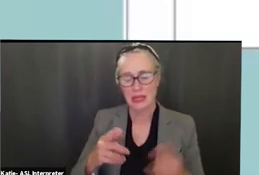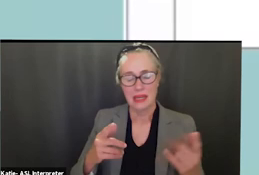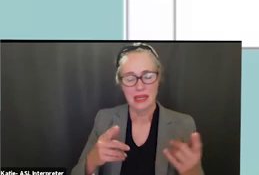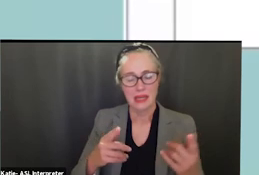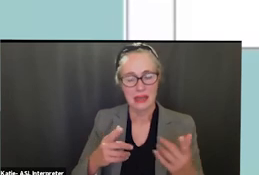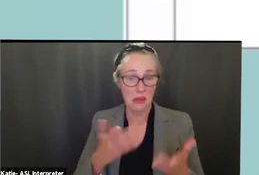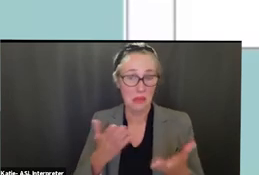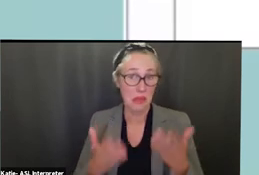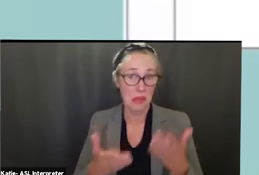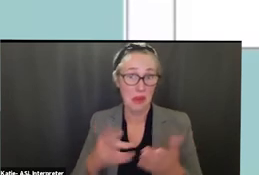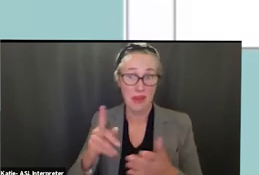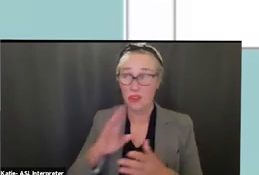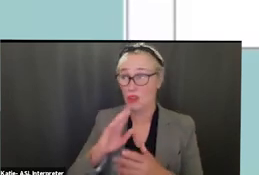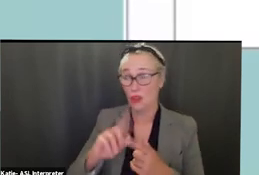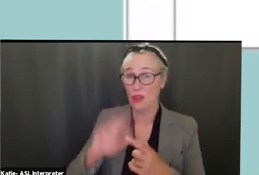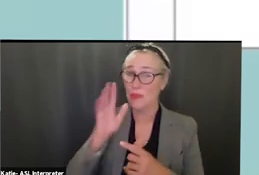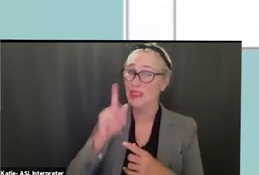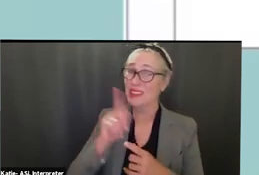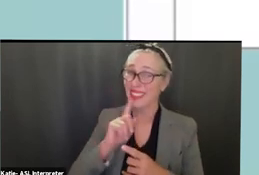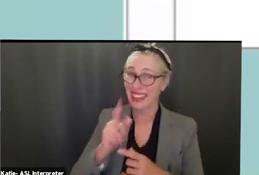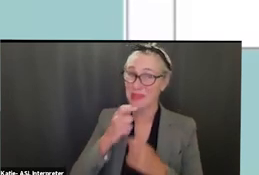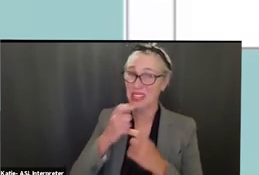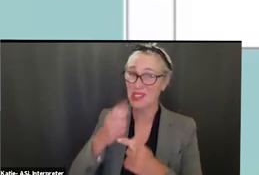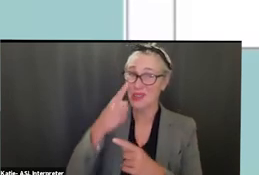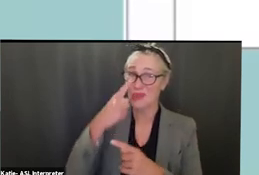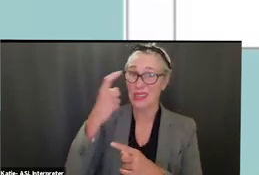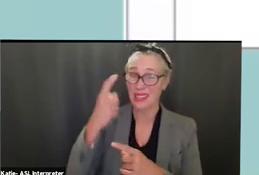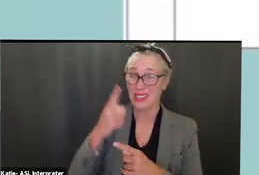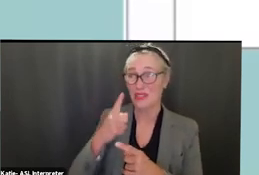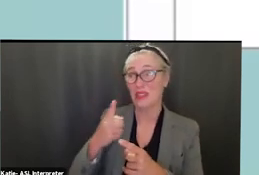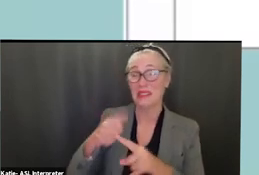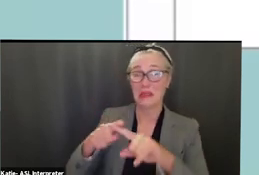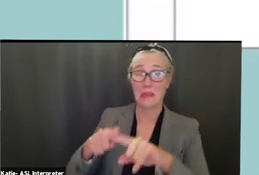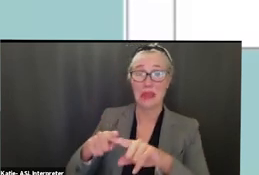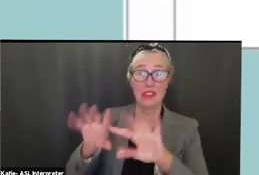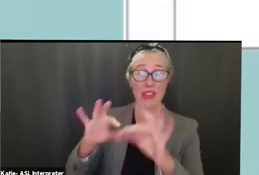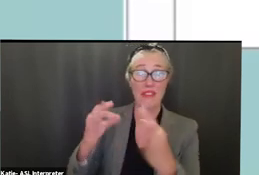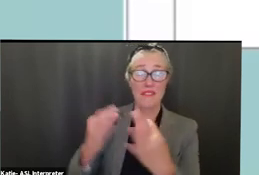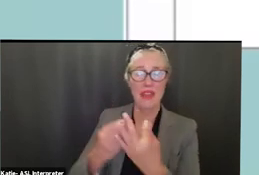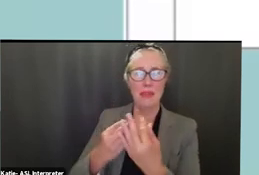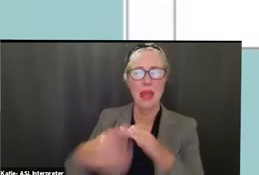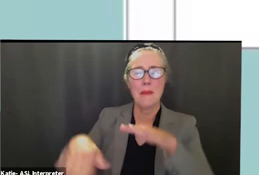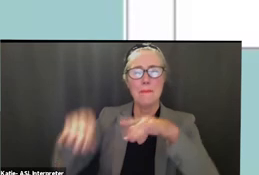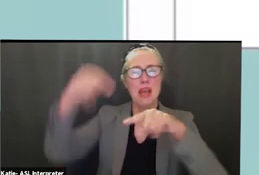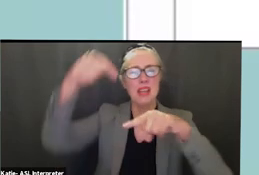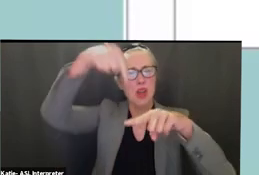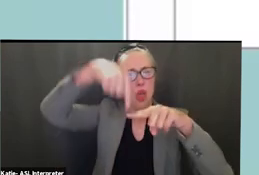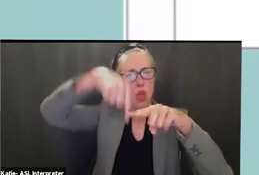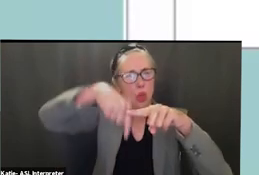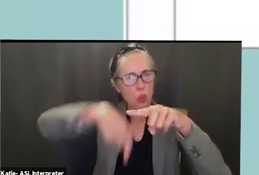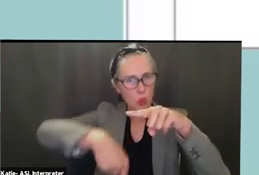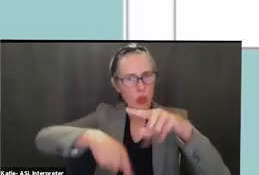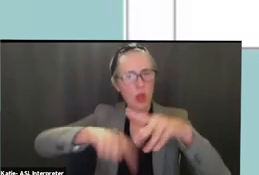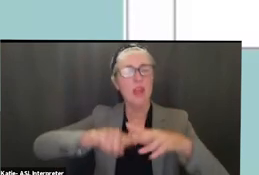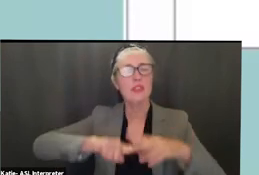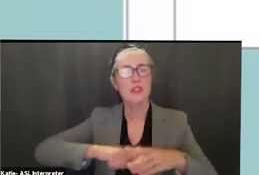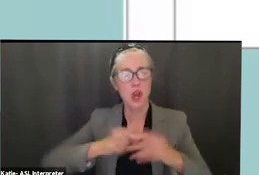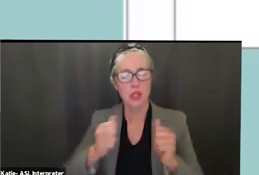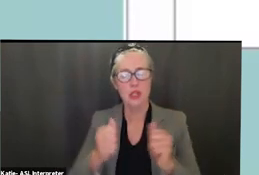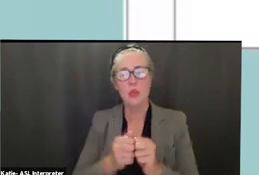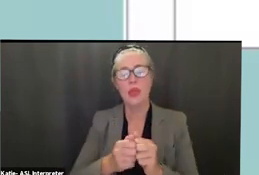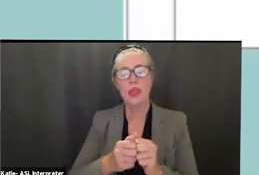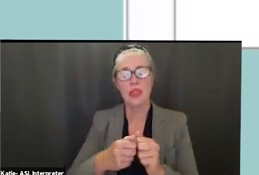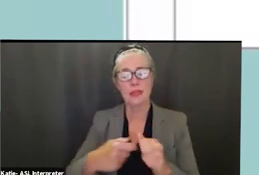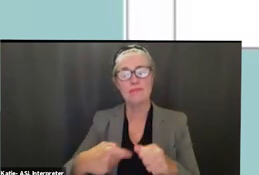the family um the root cause analysis really starts with that due process meeting where